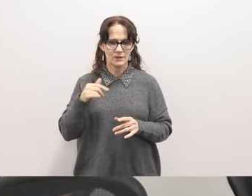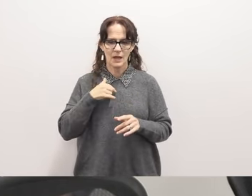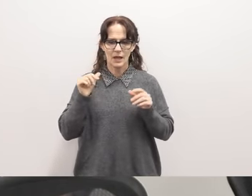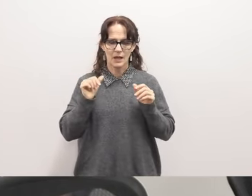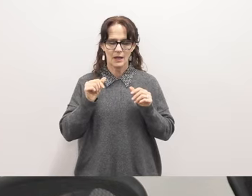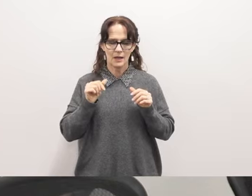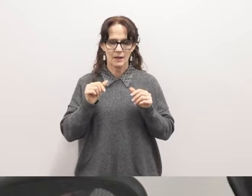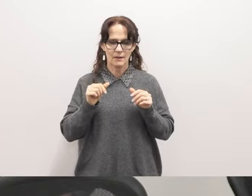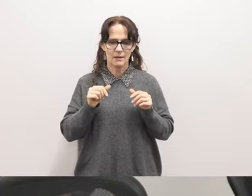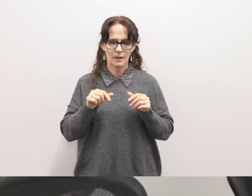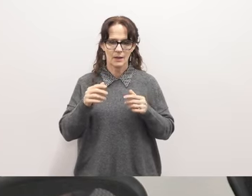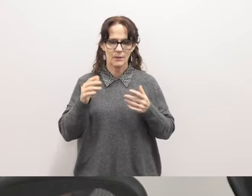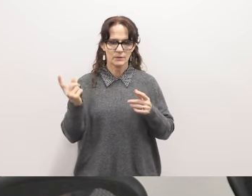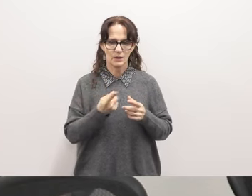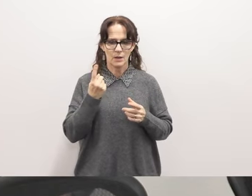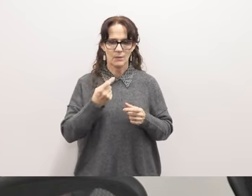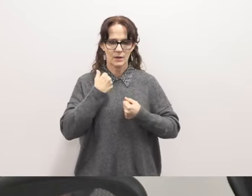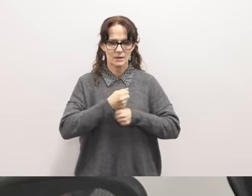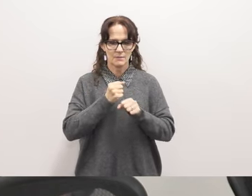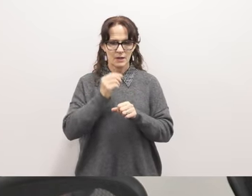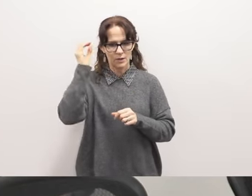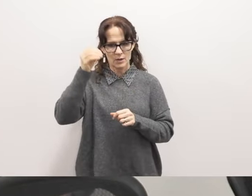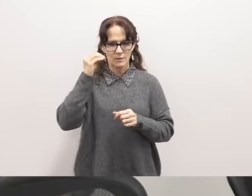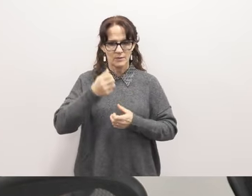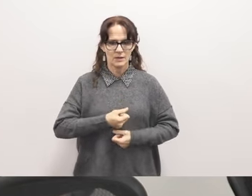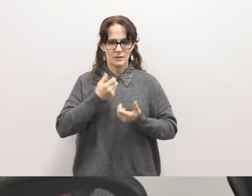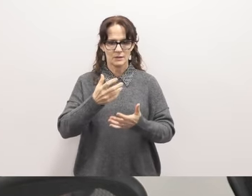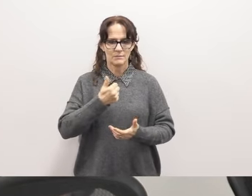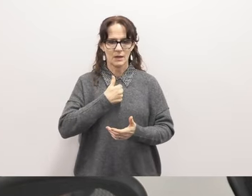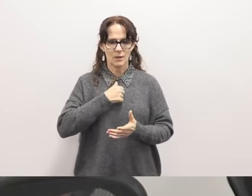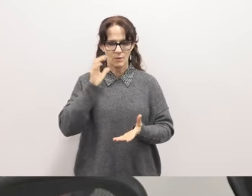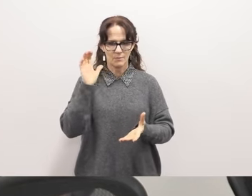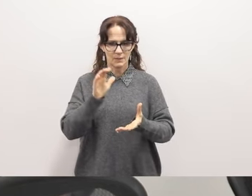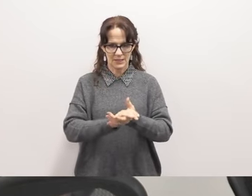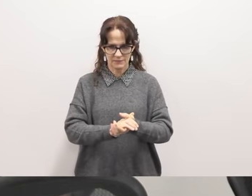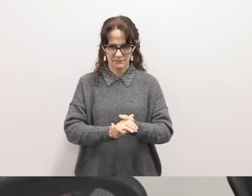to form my own opinions and express my own beliefs.